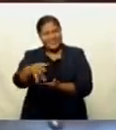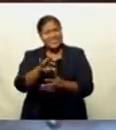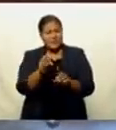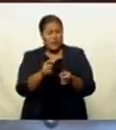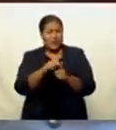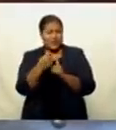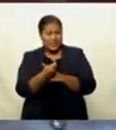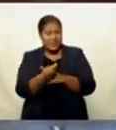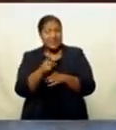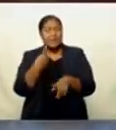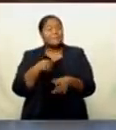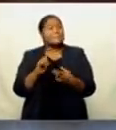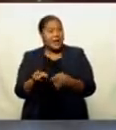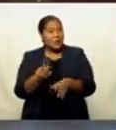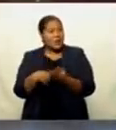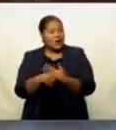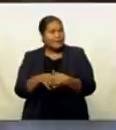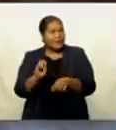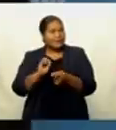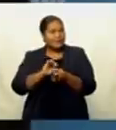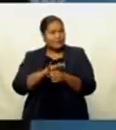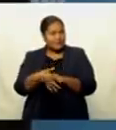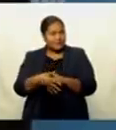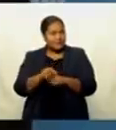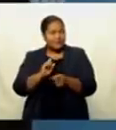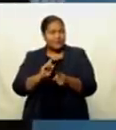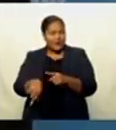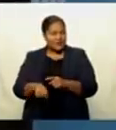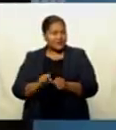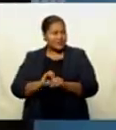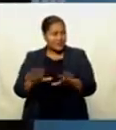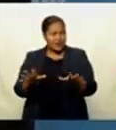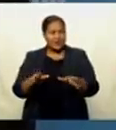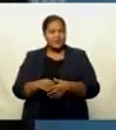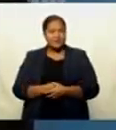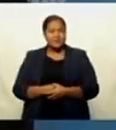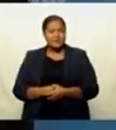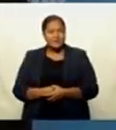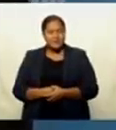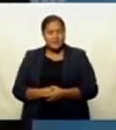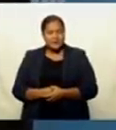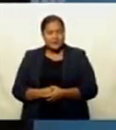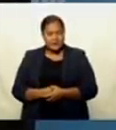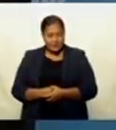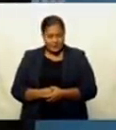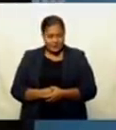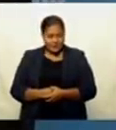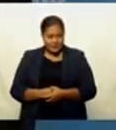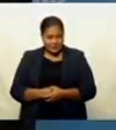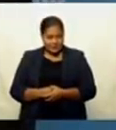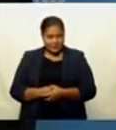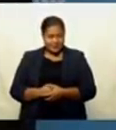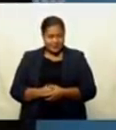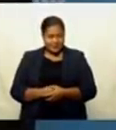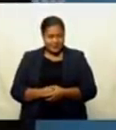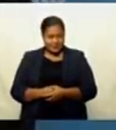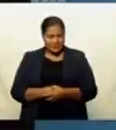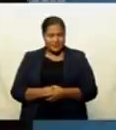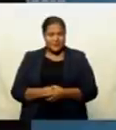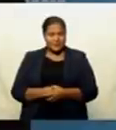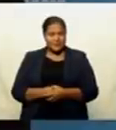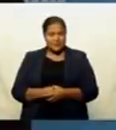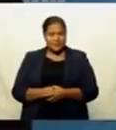virus to spread. Don't invite anyone to your house. Don't go to anyone else's house. Don't share a bowl with colleagues after work